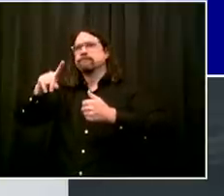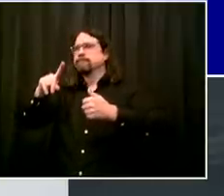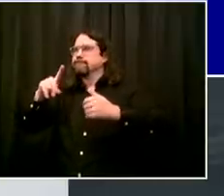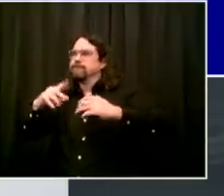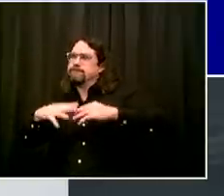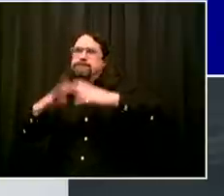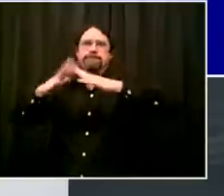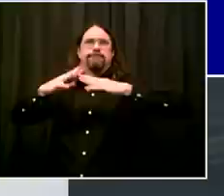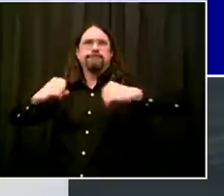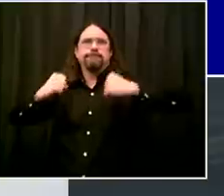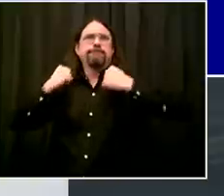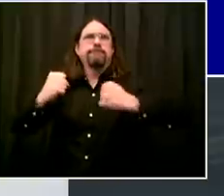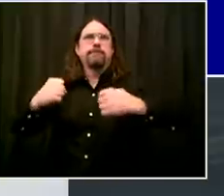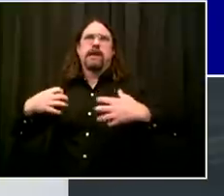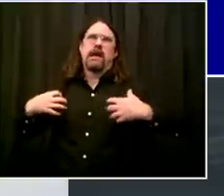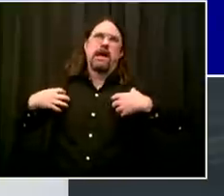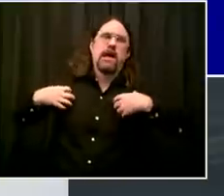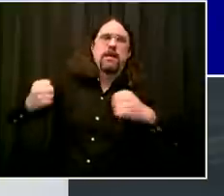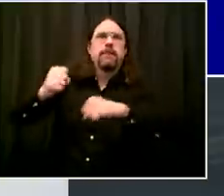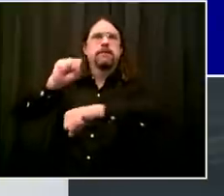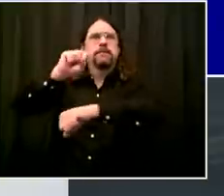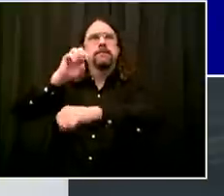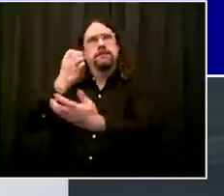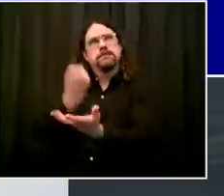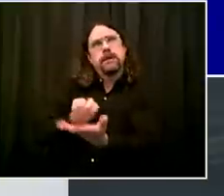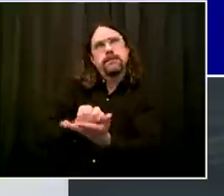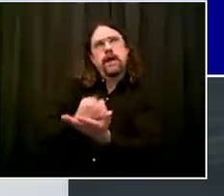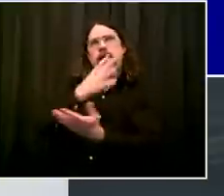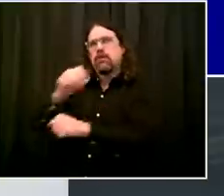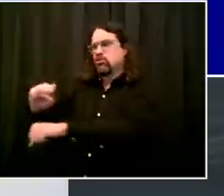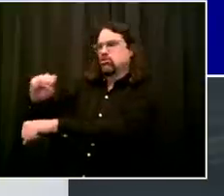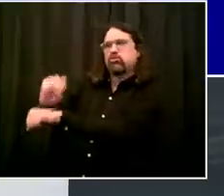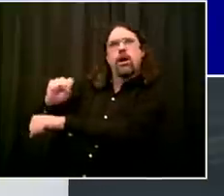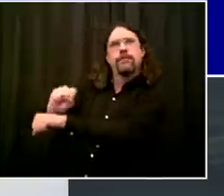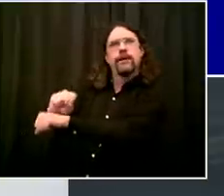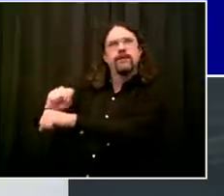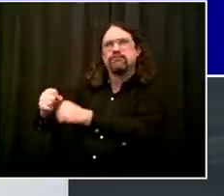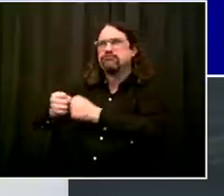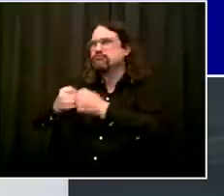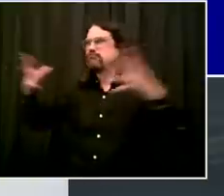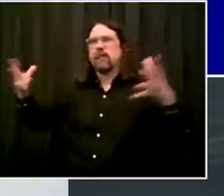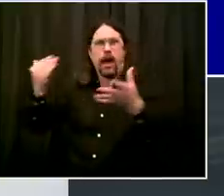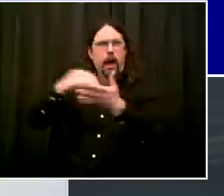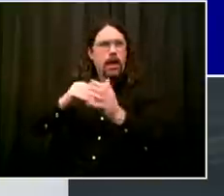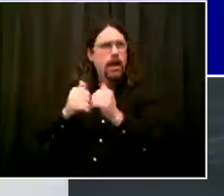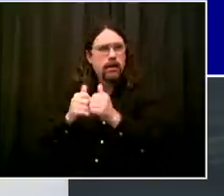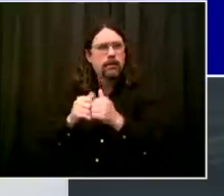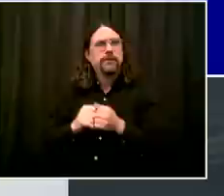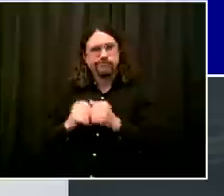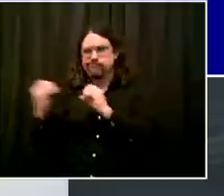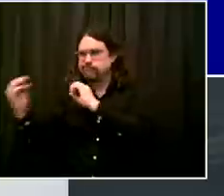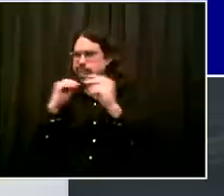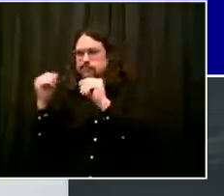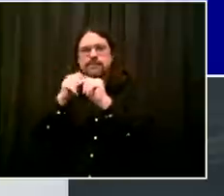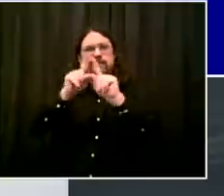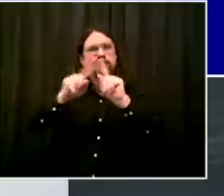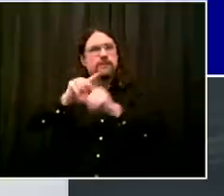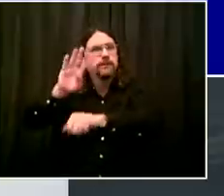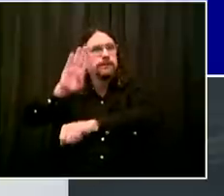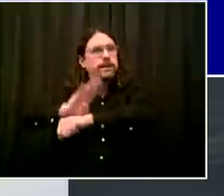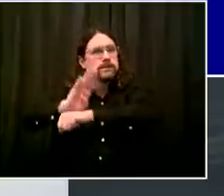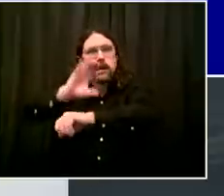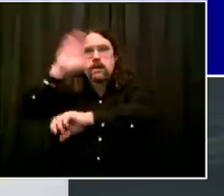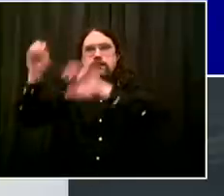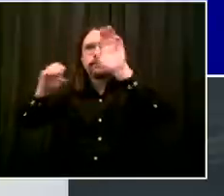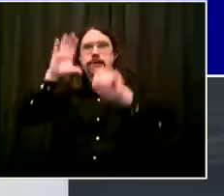companies may have in terms of how they restart. But what was clear in this call was, and it's been true with